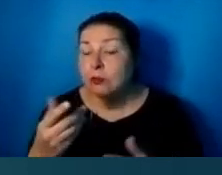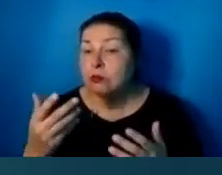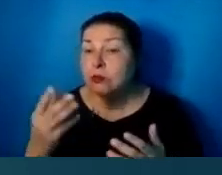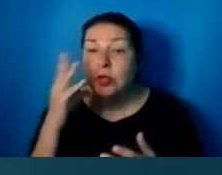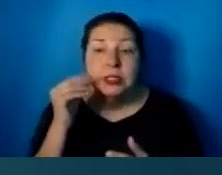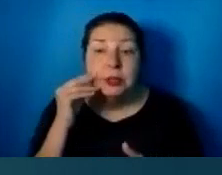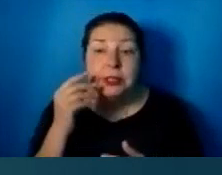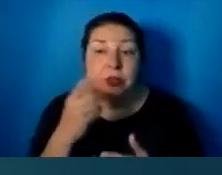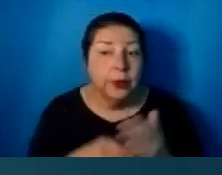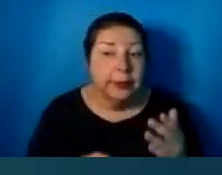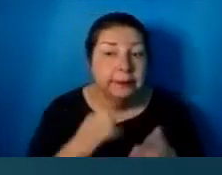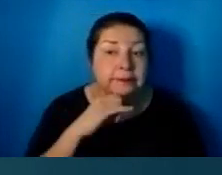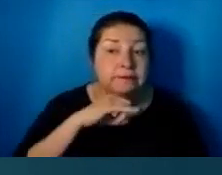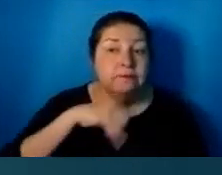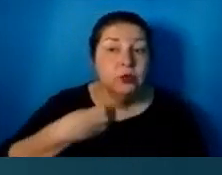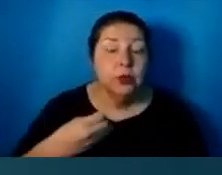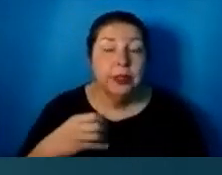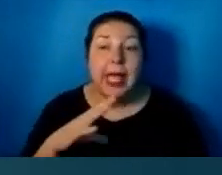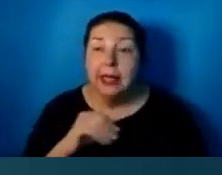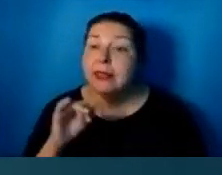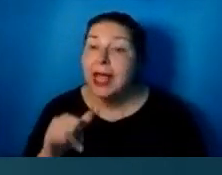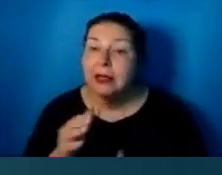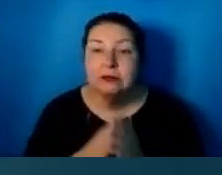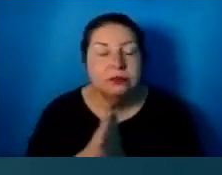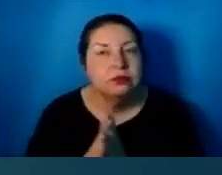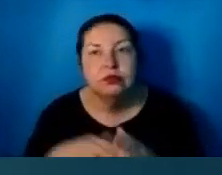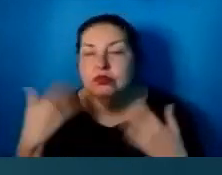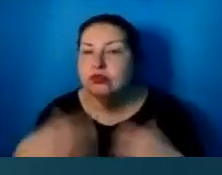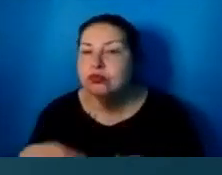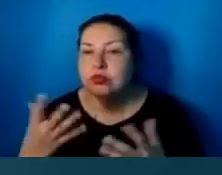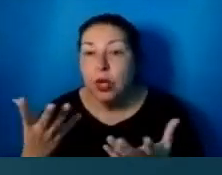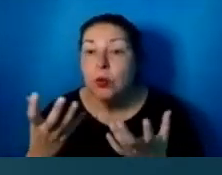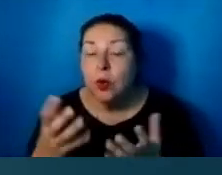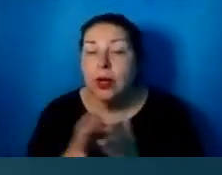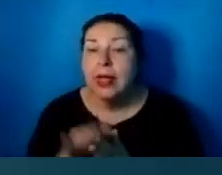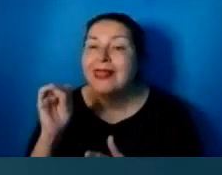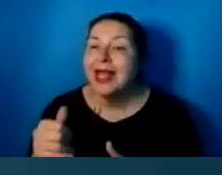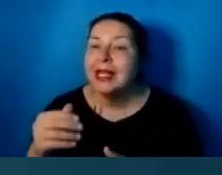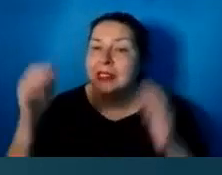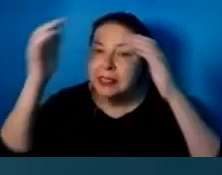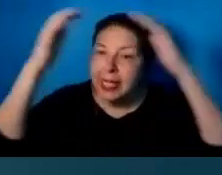this is what we look forward to. You know, this is the heaven that we talk about.